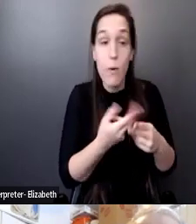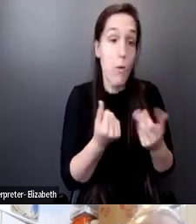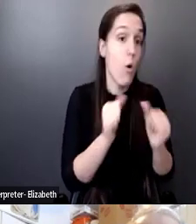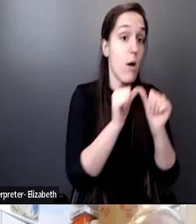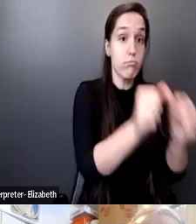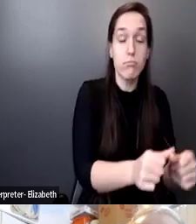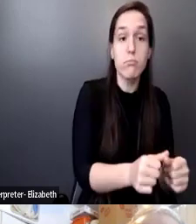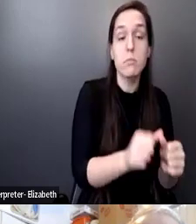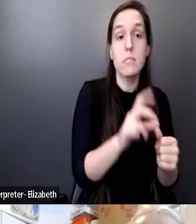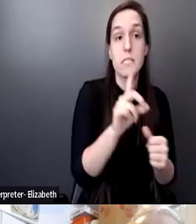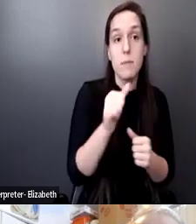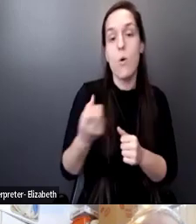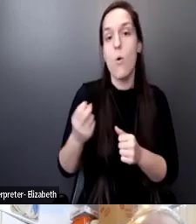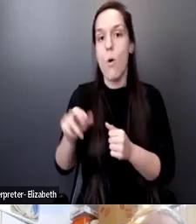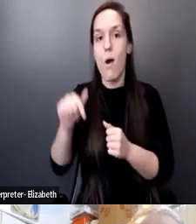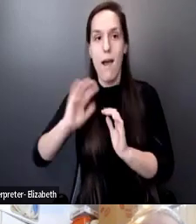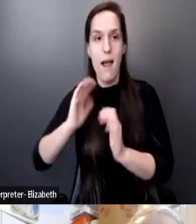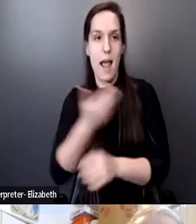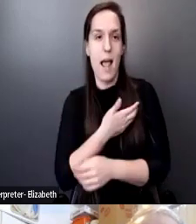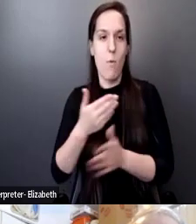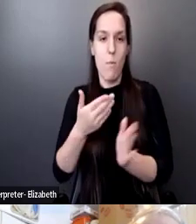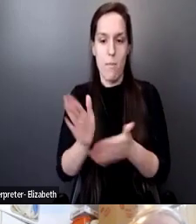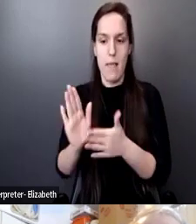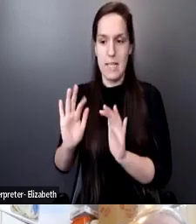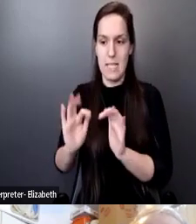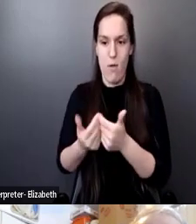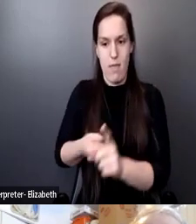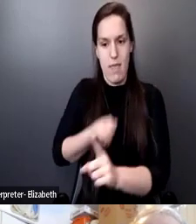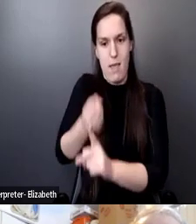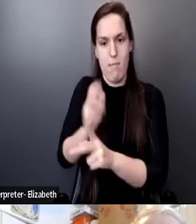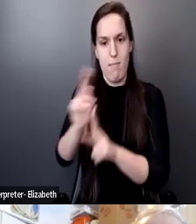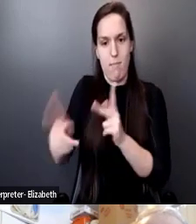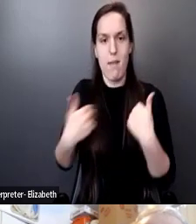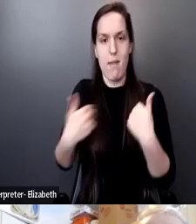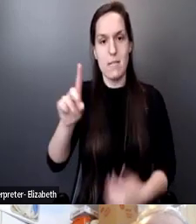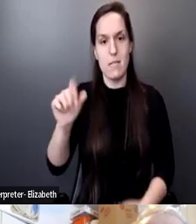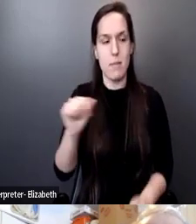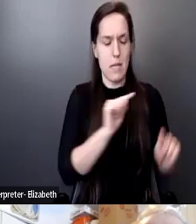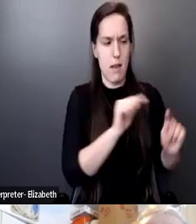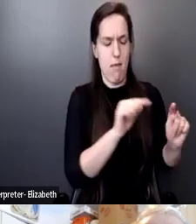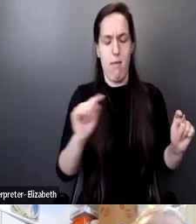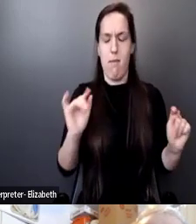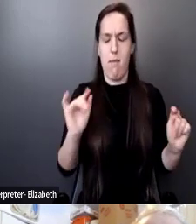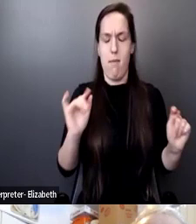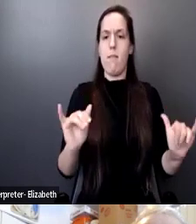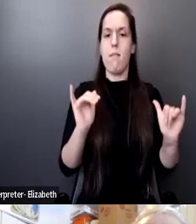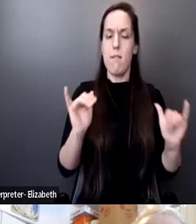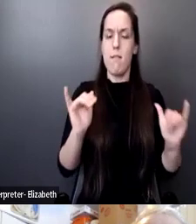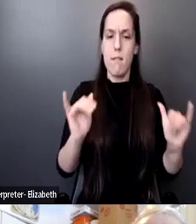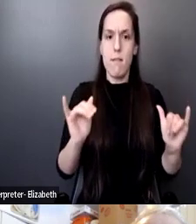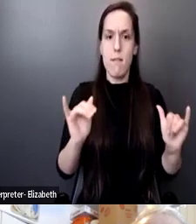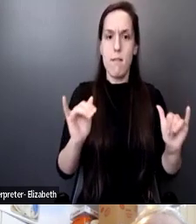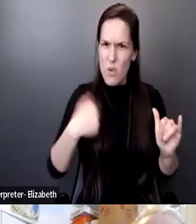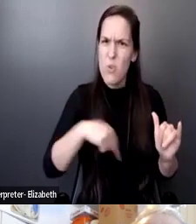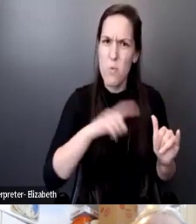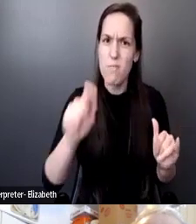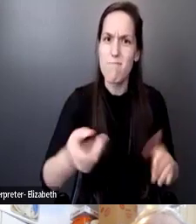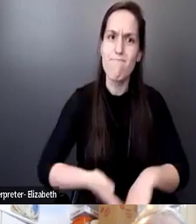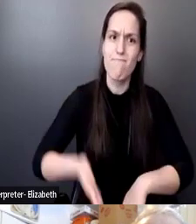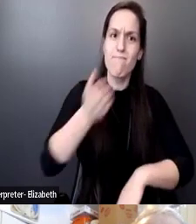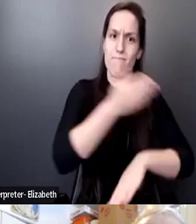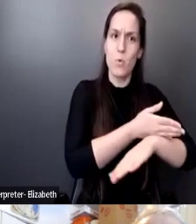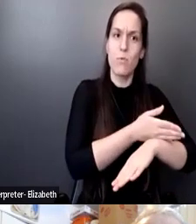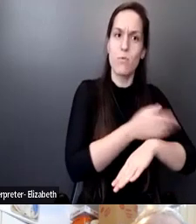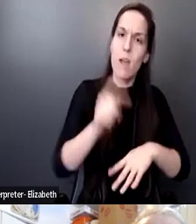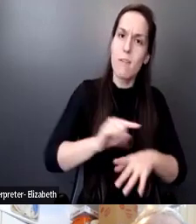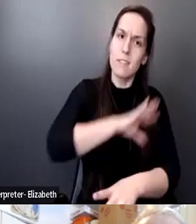implications of some of our plans on people living with disabilities. It's really been an eye-opener of how we have to do better to really be